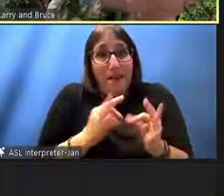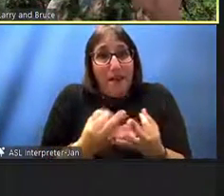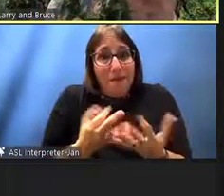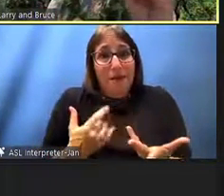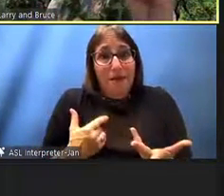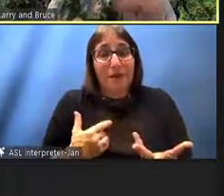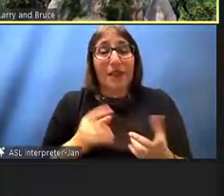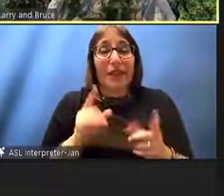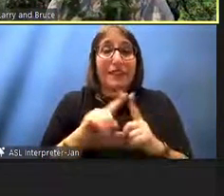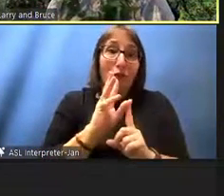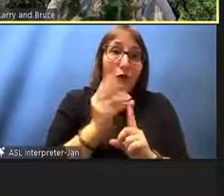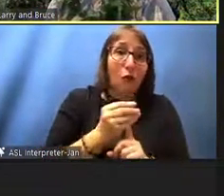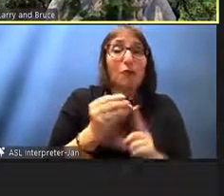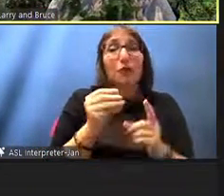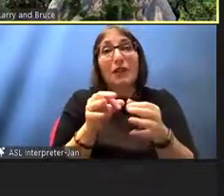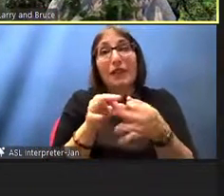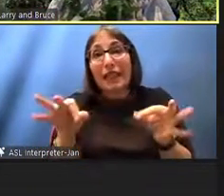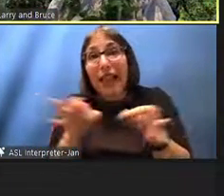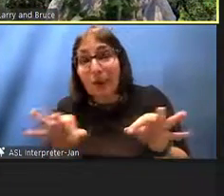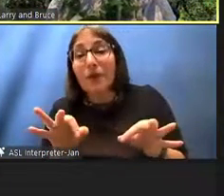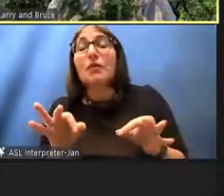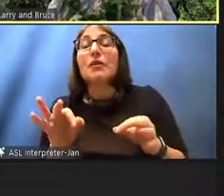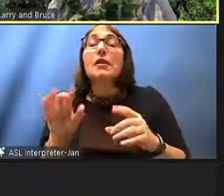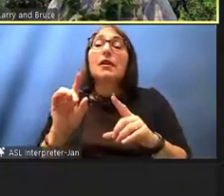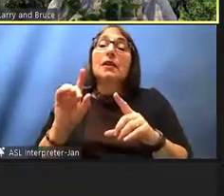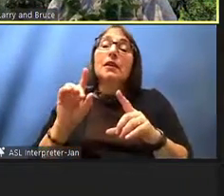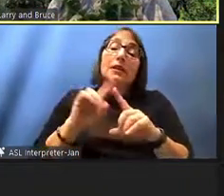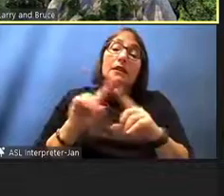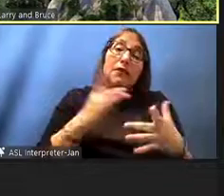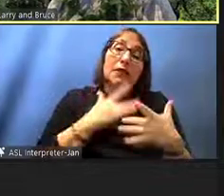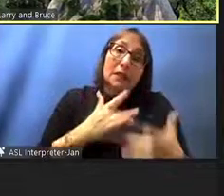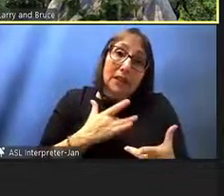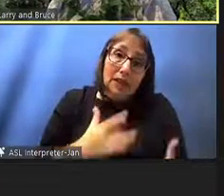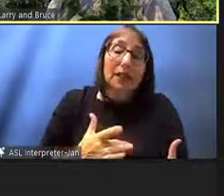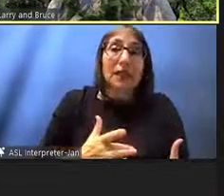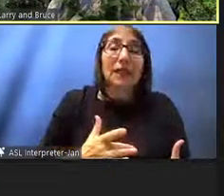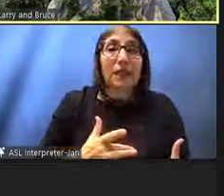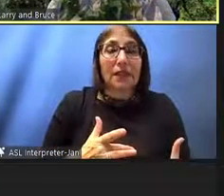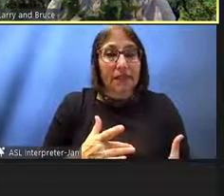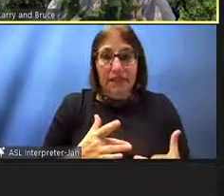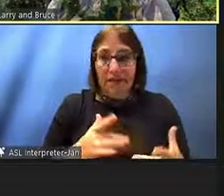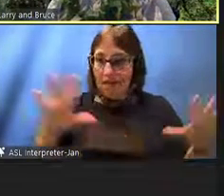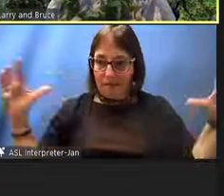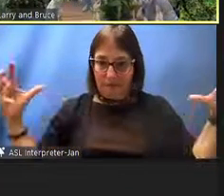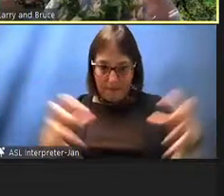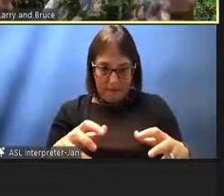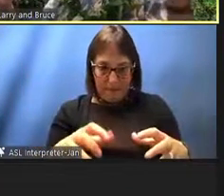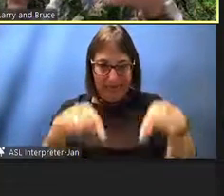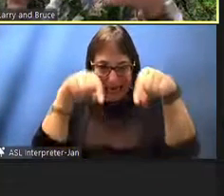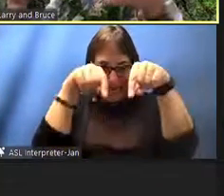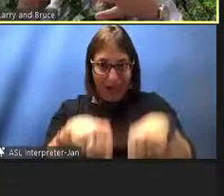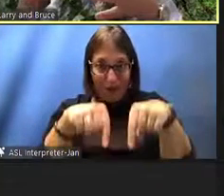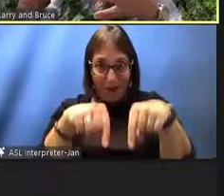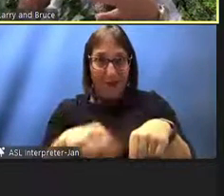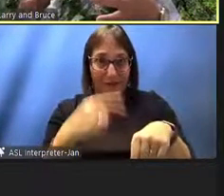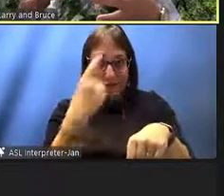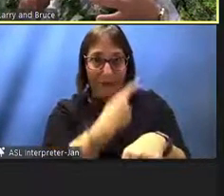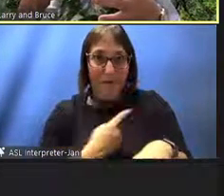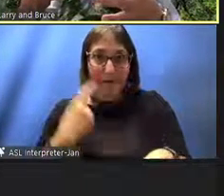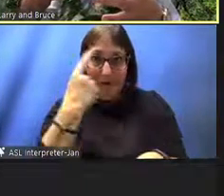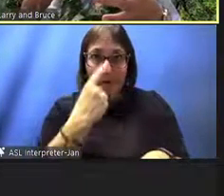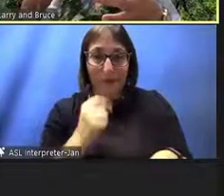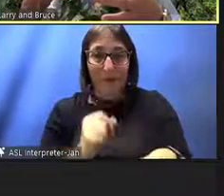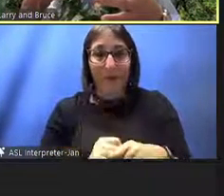people different ways we somehow came